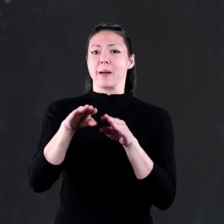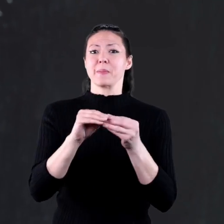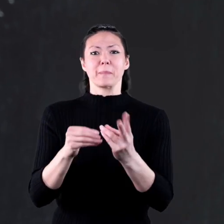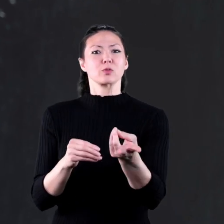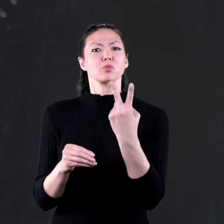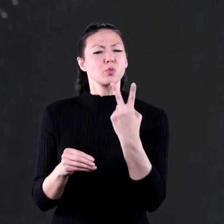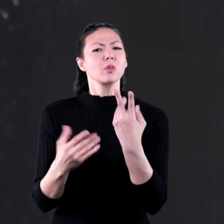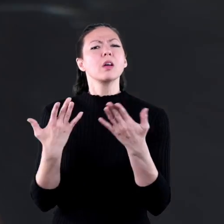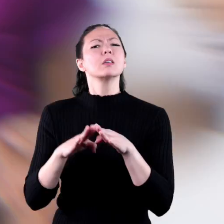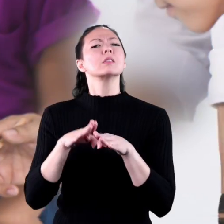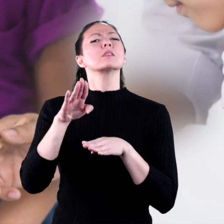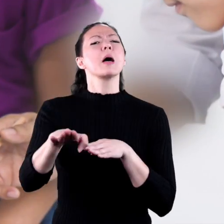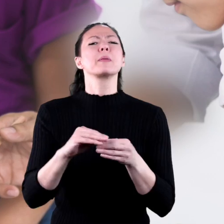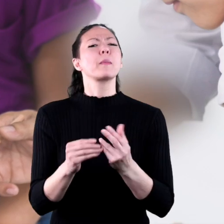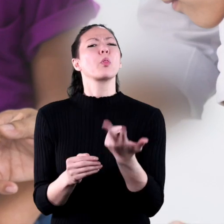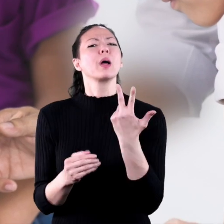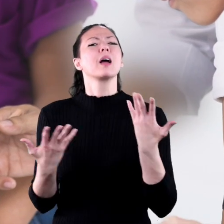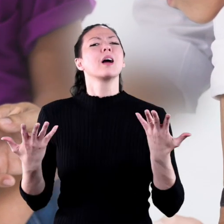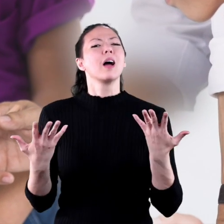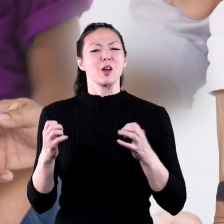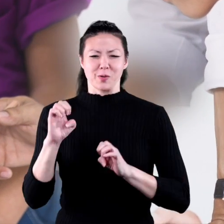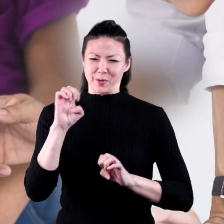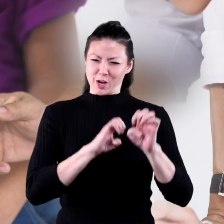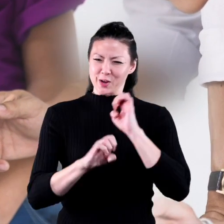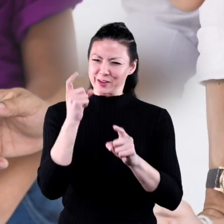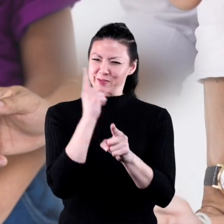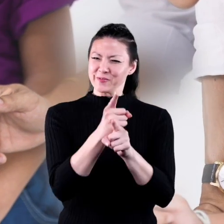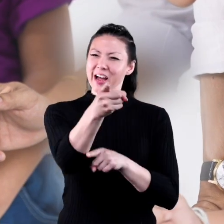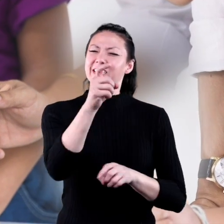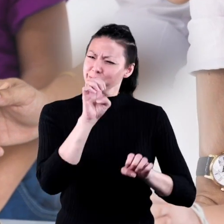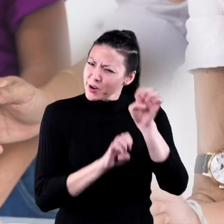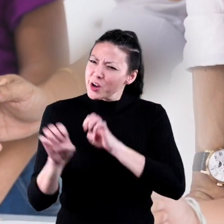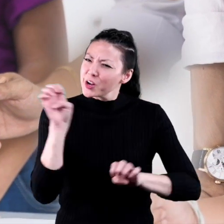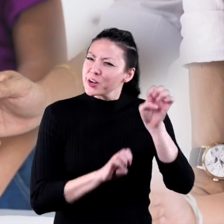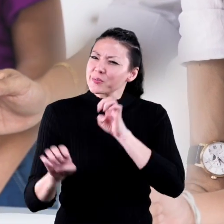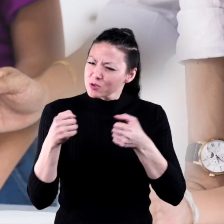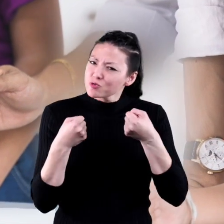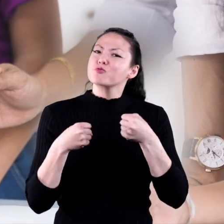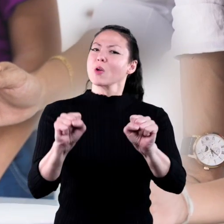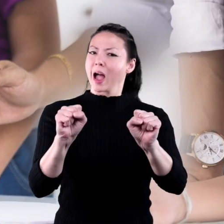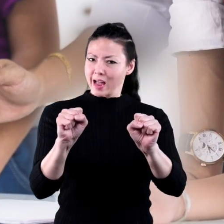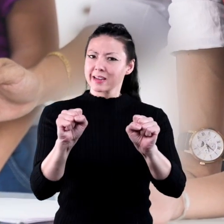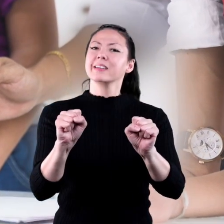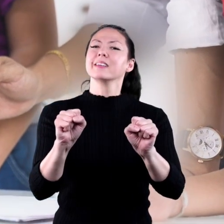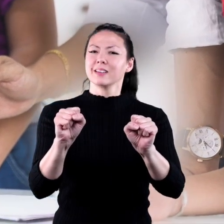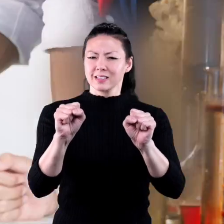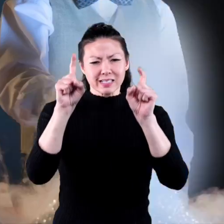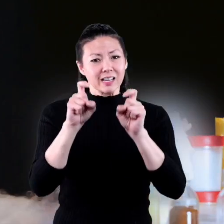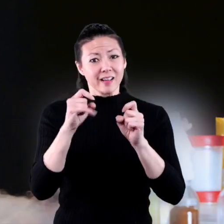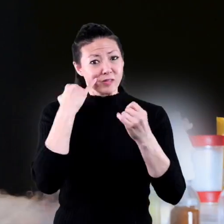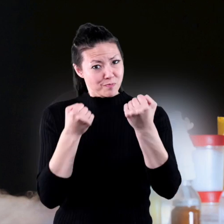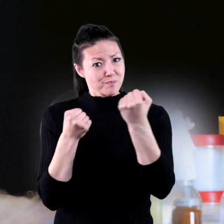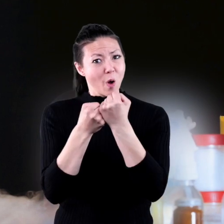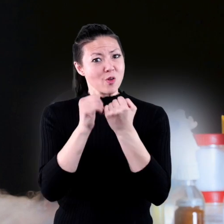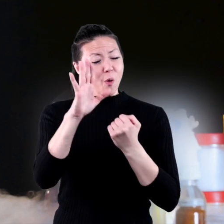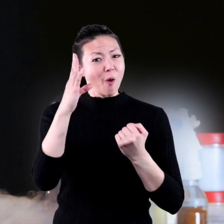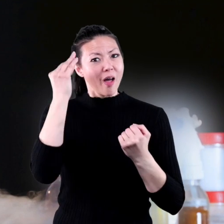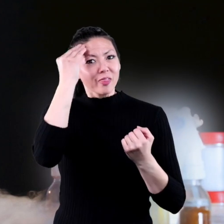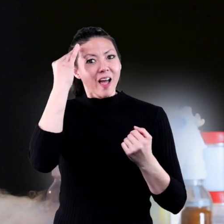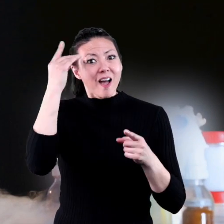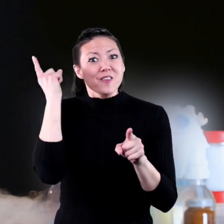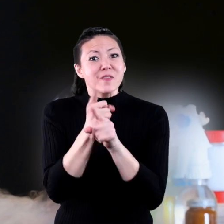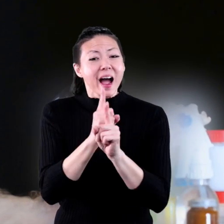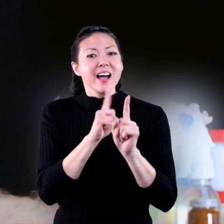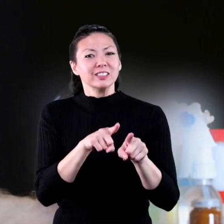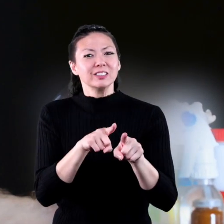What's step number three? Right, experiment. We are going to test our hypothesis. Our experiment